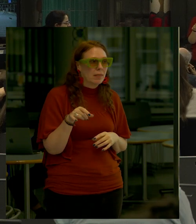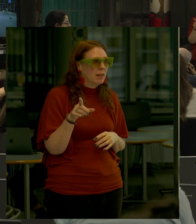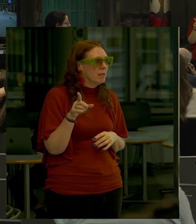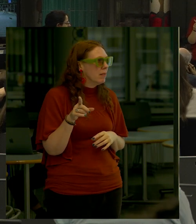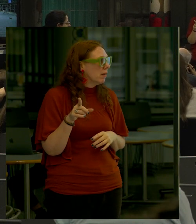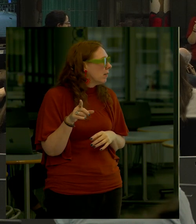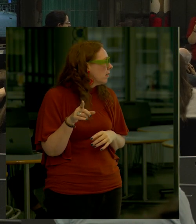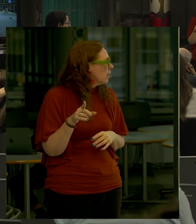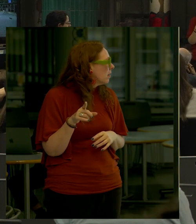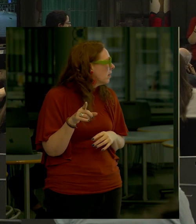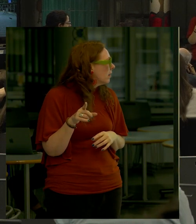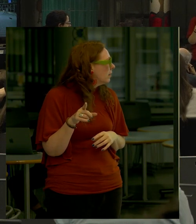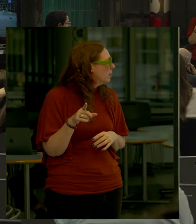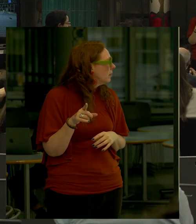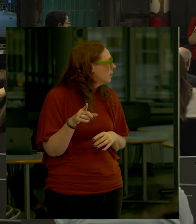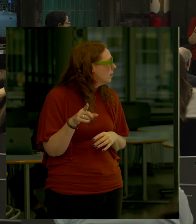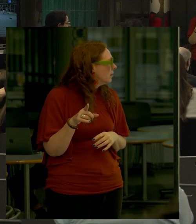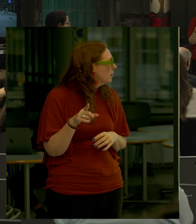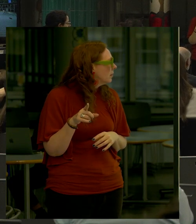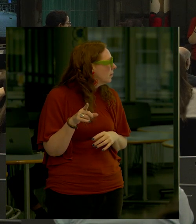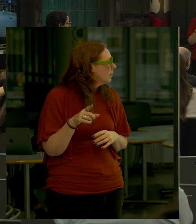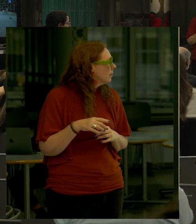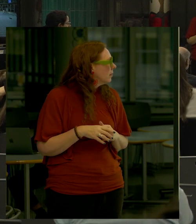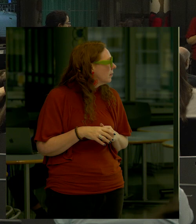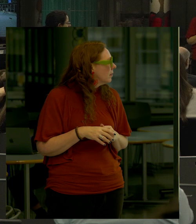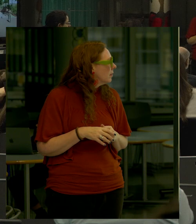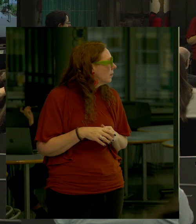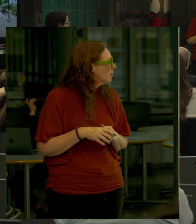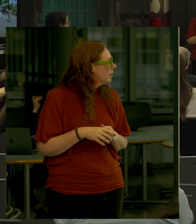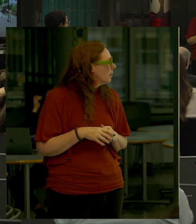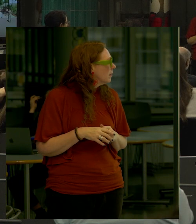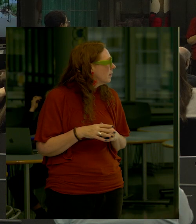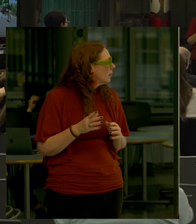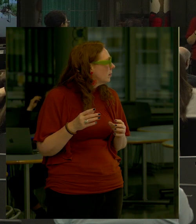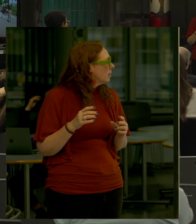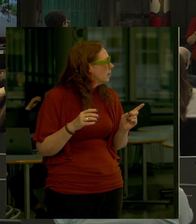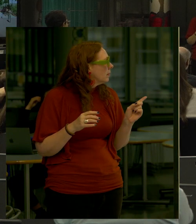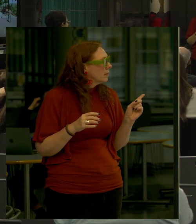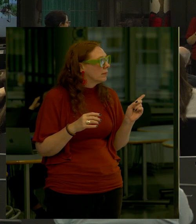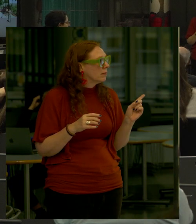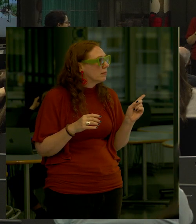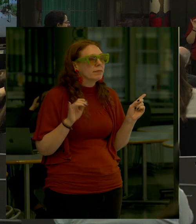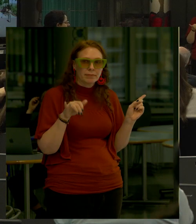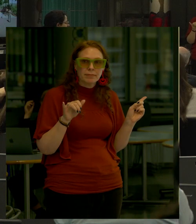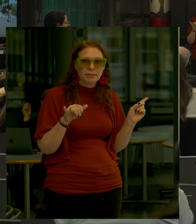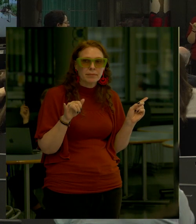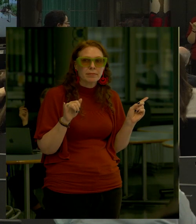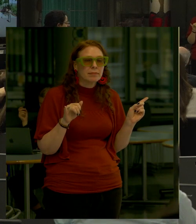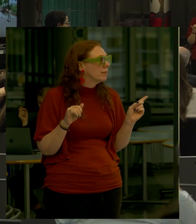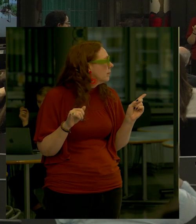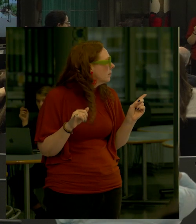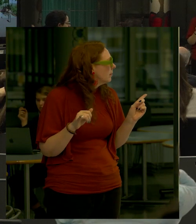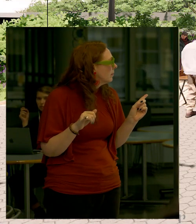The one with the scaffolding And then after the scaffolding is what you've proposed It's not this one Go one more This is it That's it That's what it's